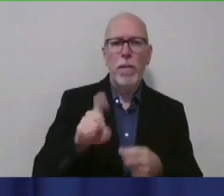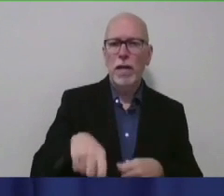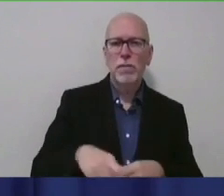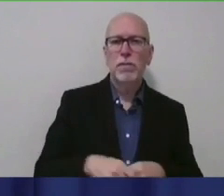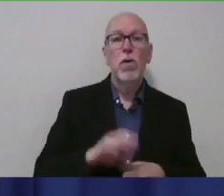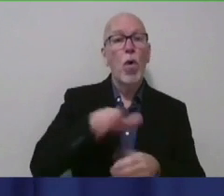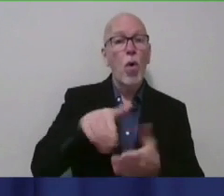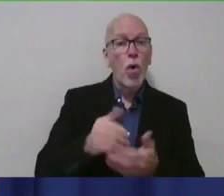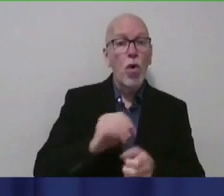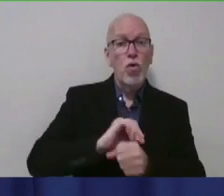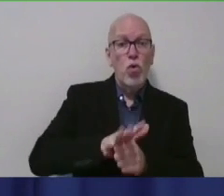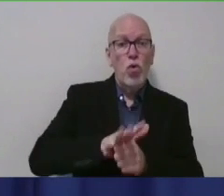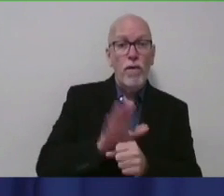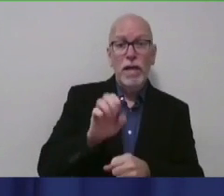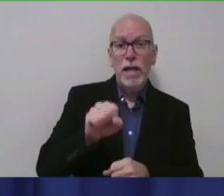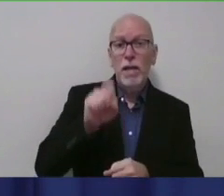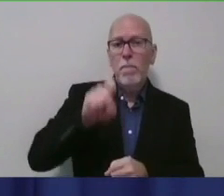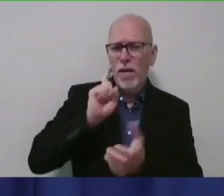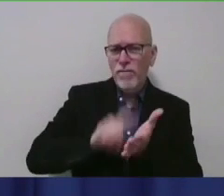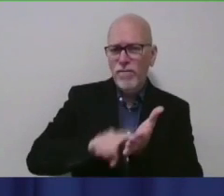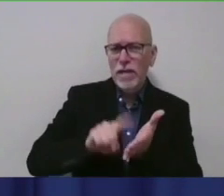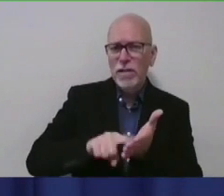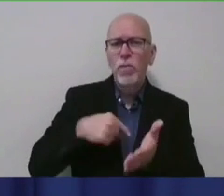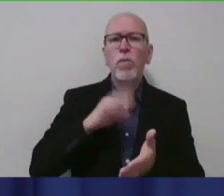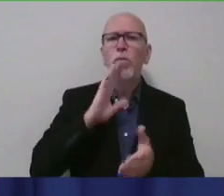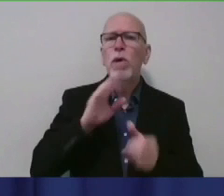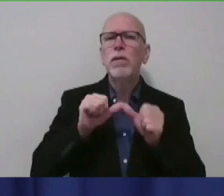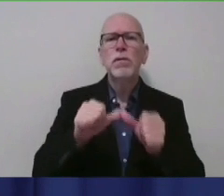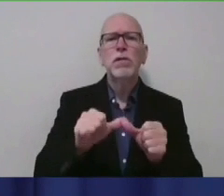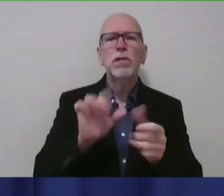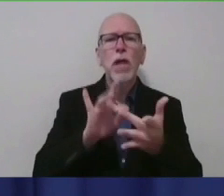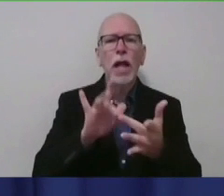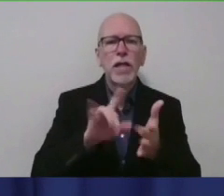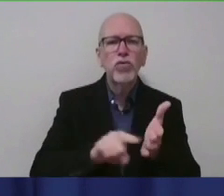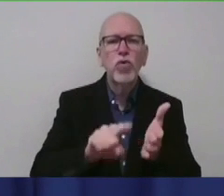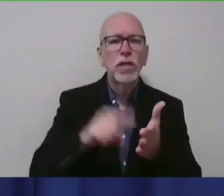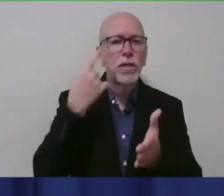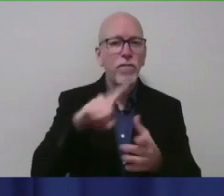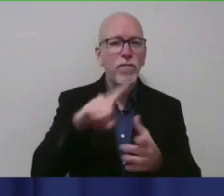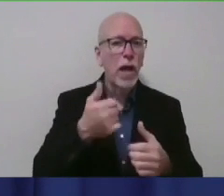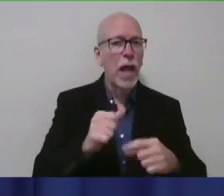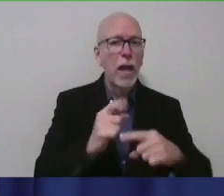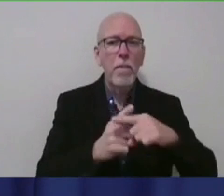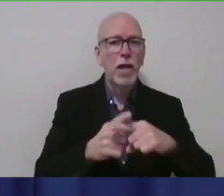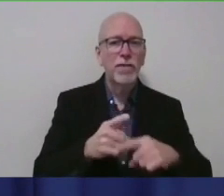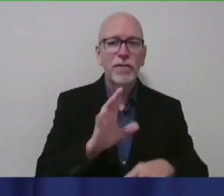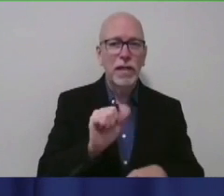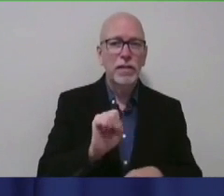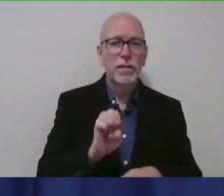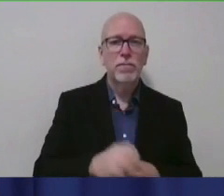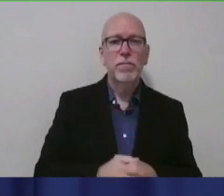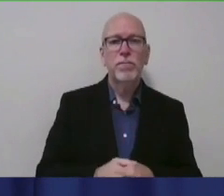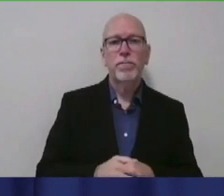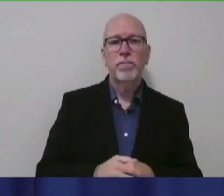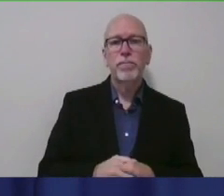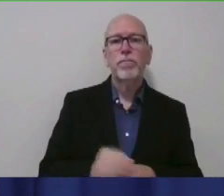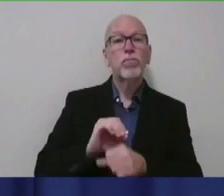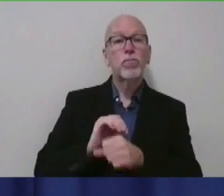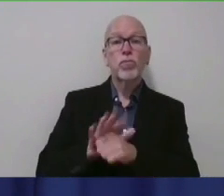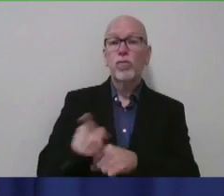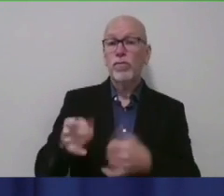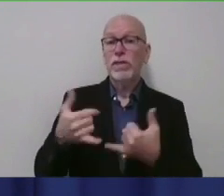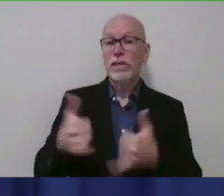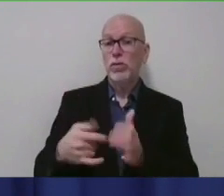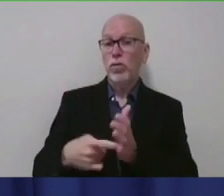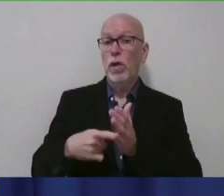must be investigated, and we will continue to conduct contact tracing for positive cases. COVID-19 will still require schools to